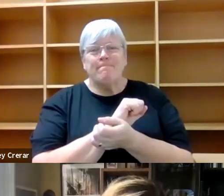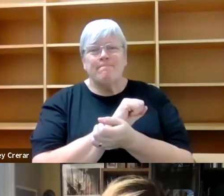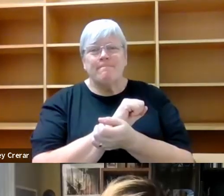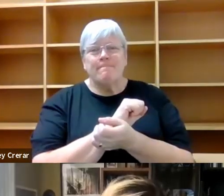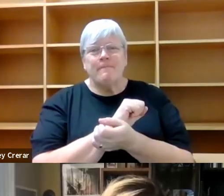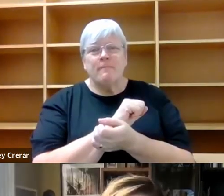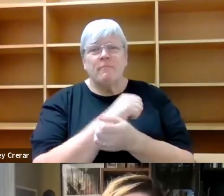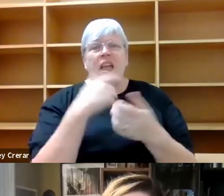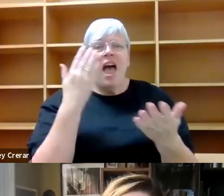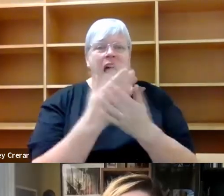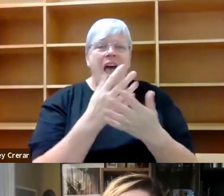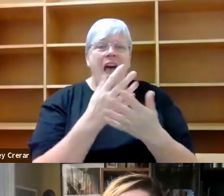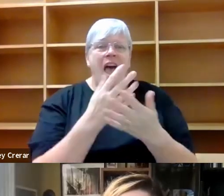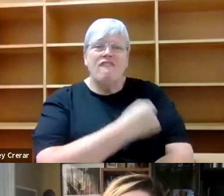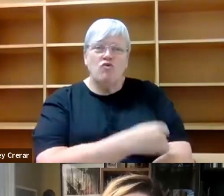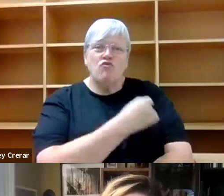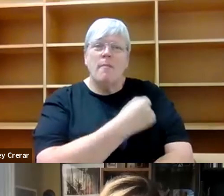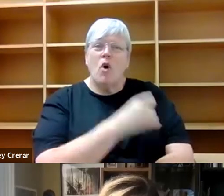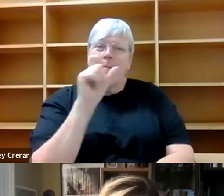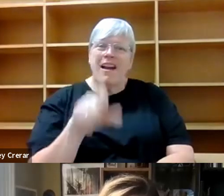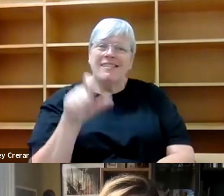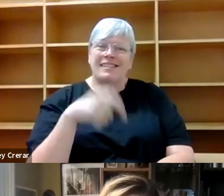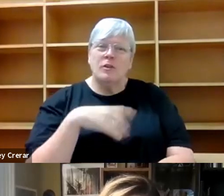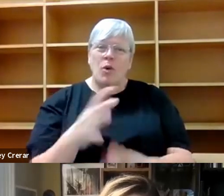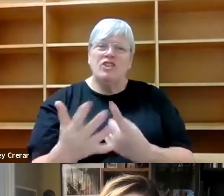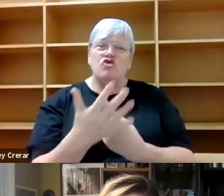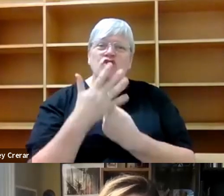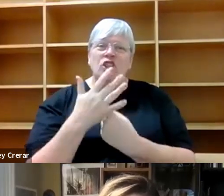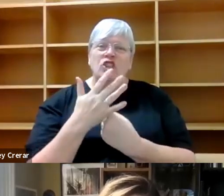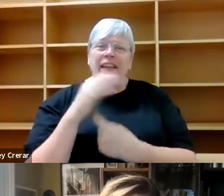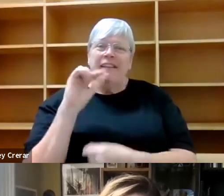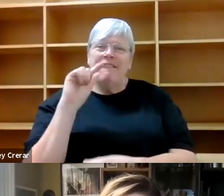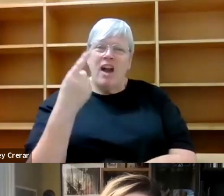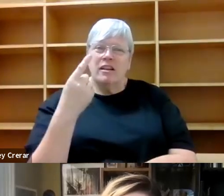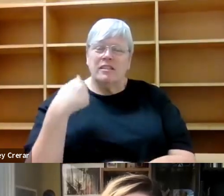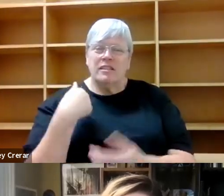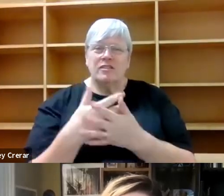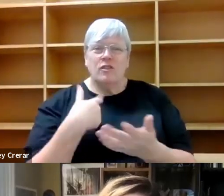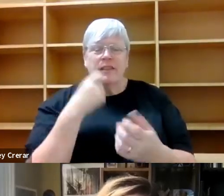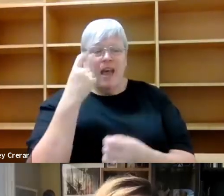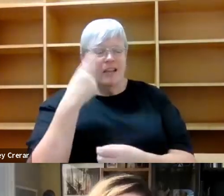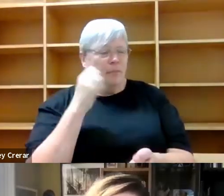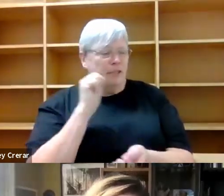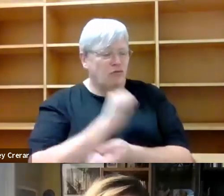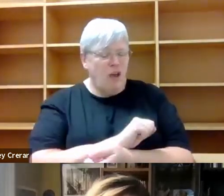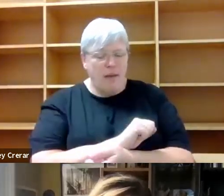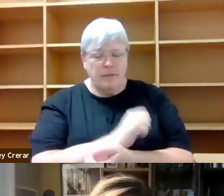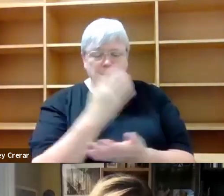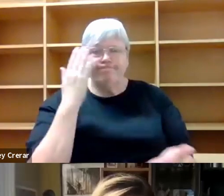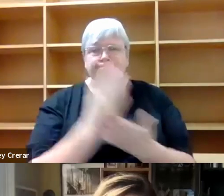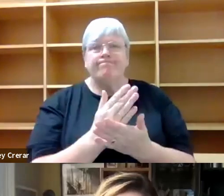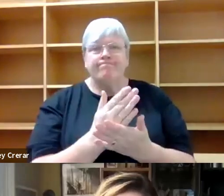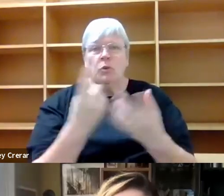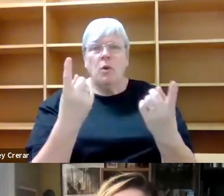shielding for some time and that idea of being trapped was so real. Uh, one of the things I, I did do,